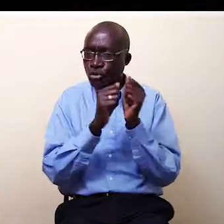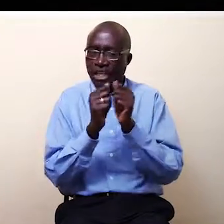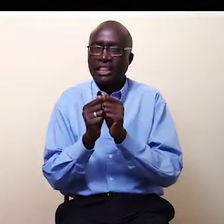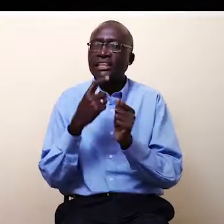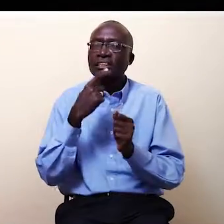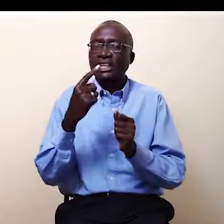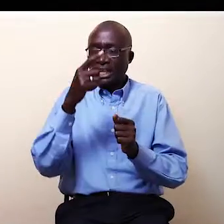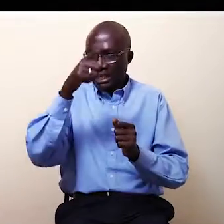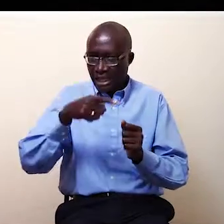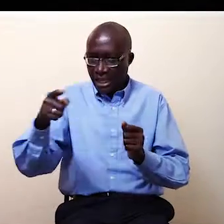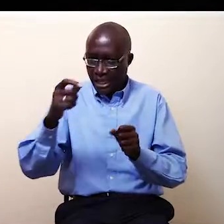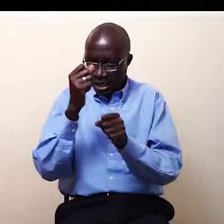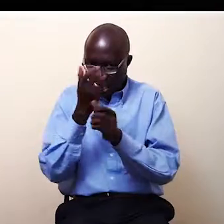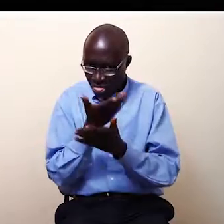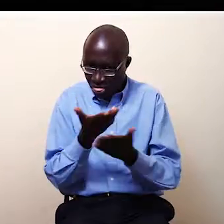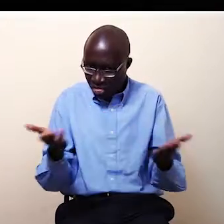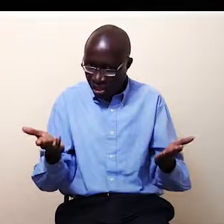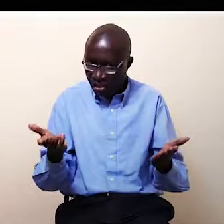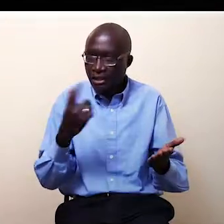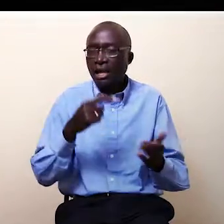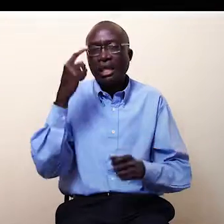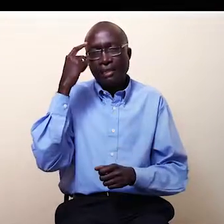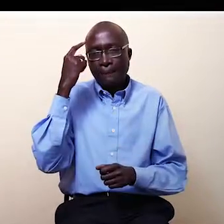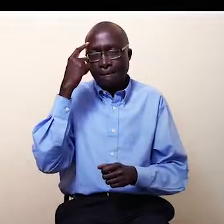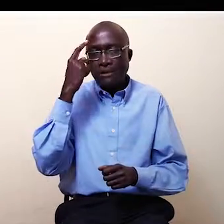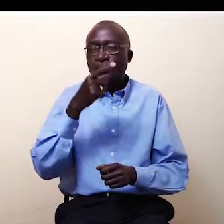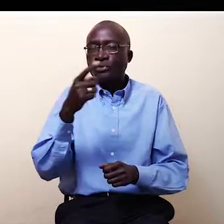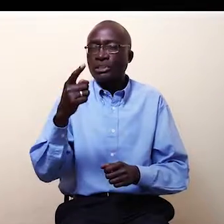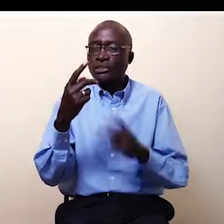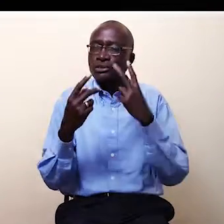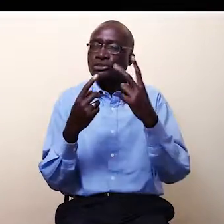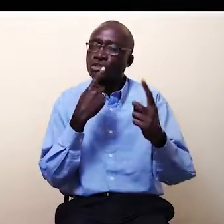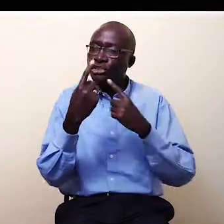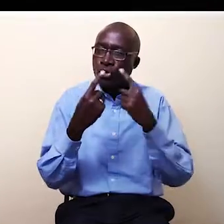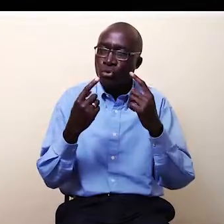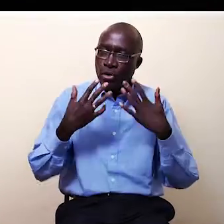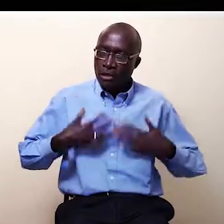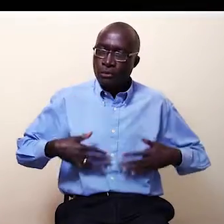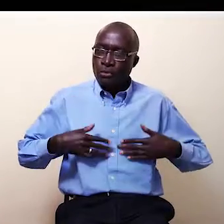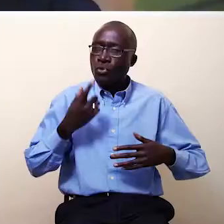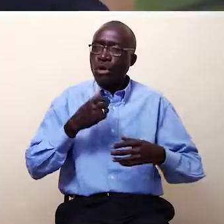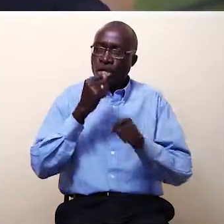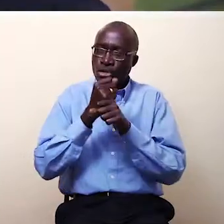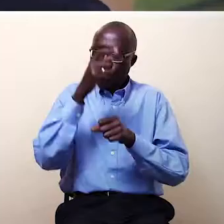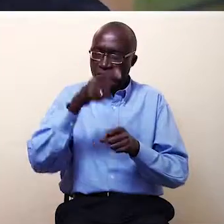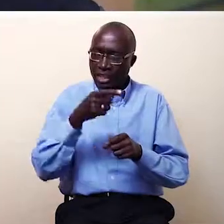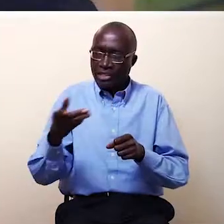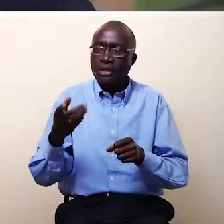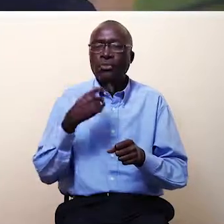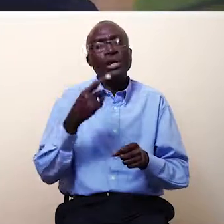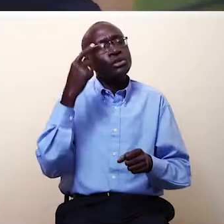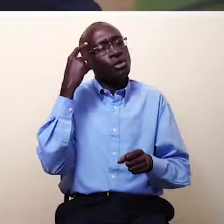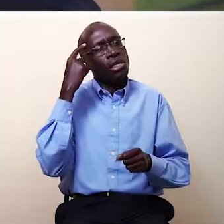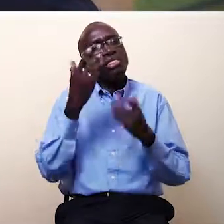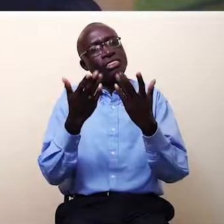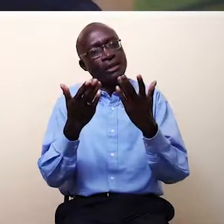let's say the right things, let's do the right things. And I think when you talk to people, they all want to do the right thing. I want you to think